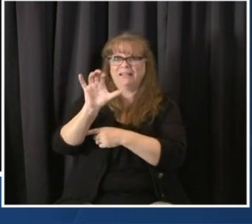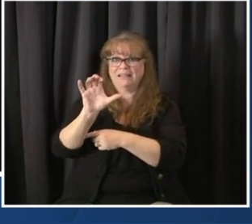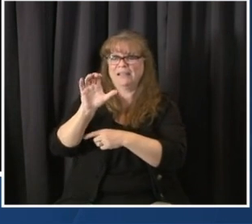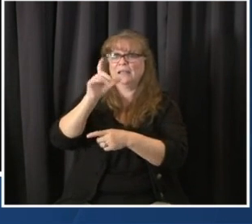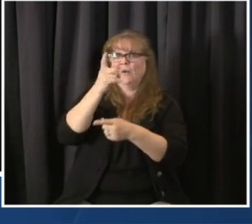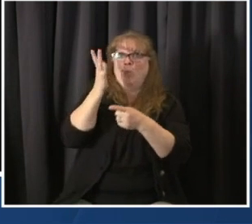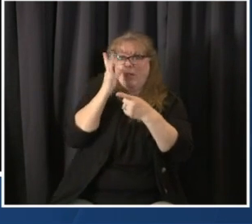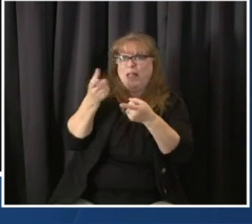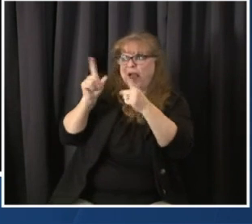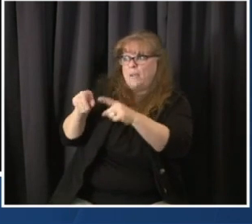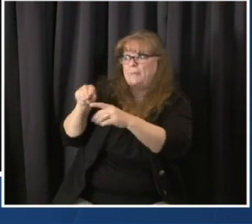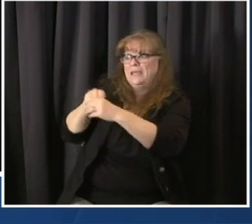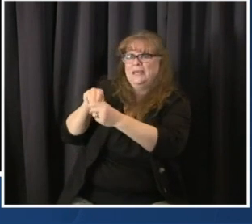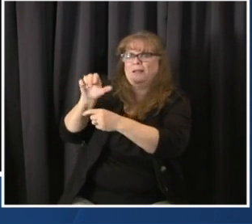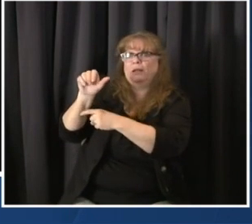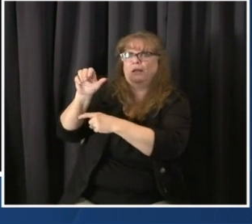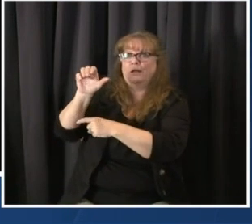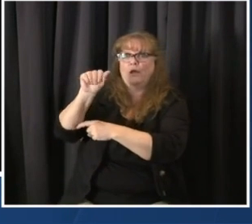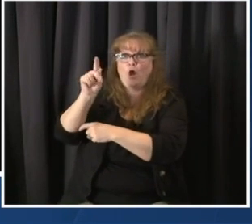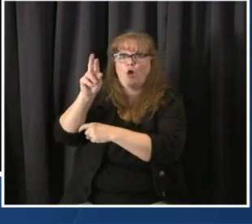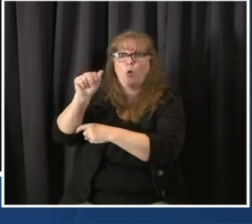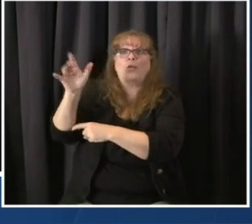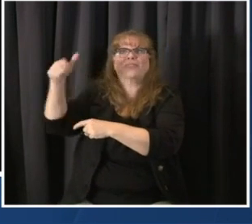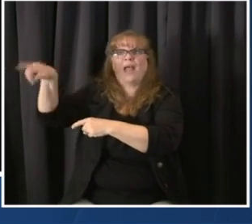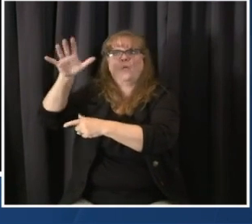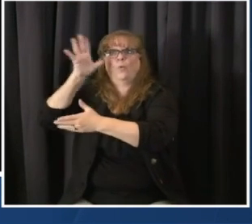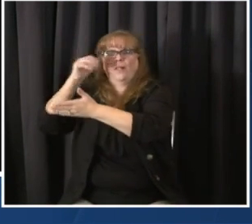conventional health care system, meaning they need some sort of hospital care. Dr.rien